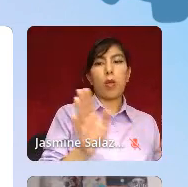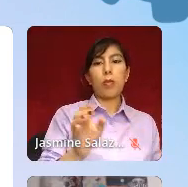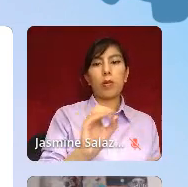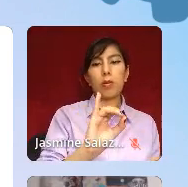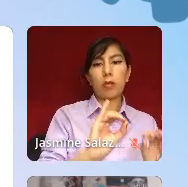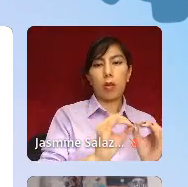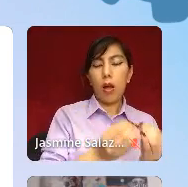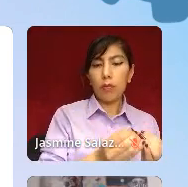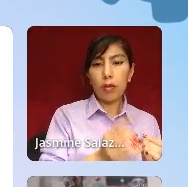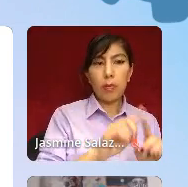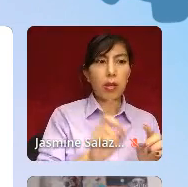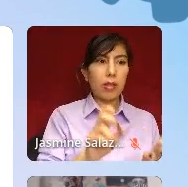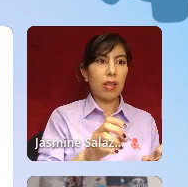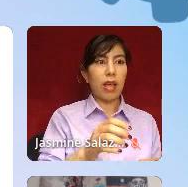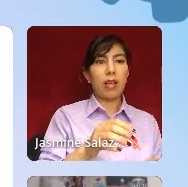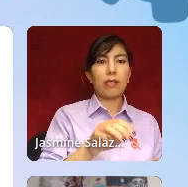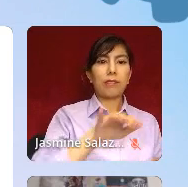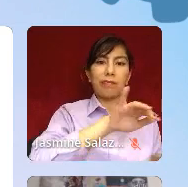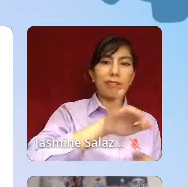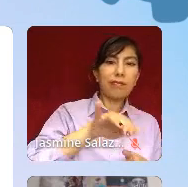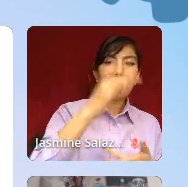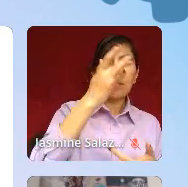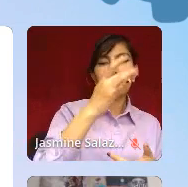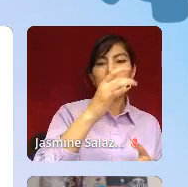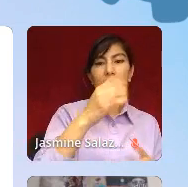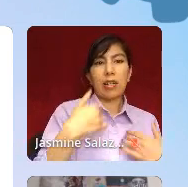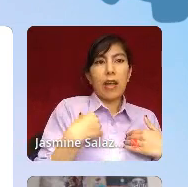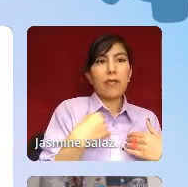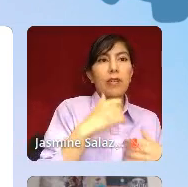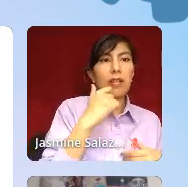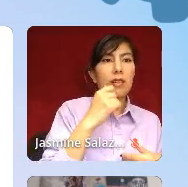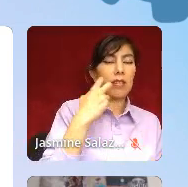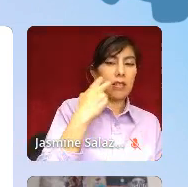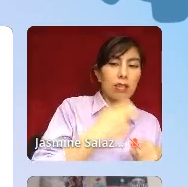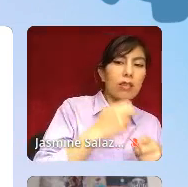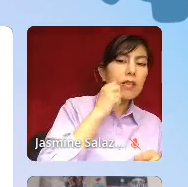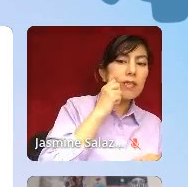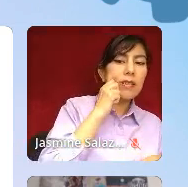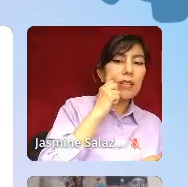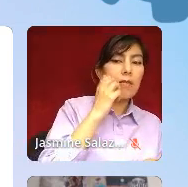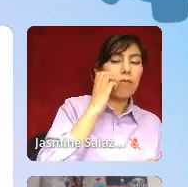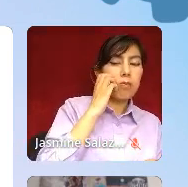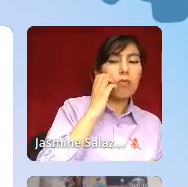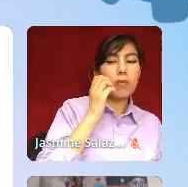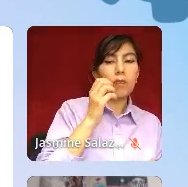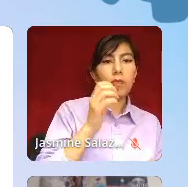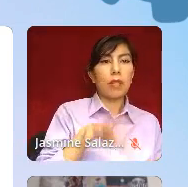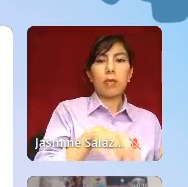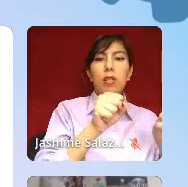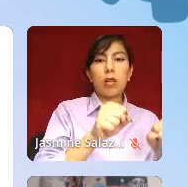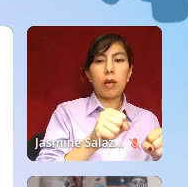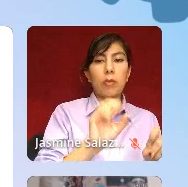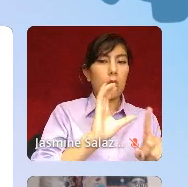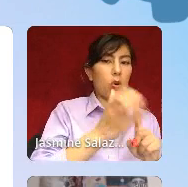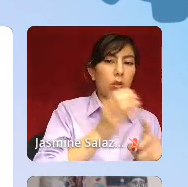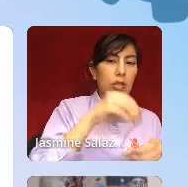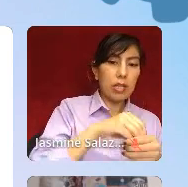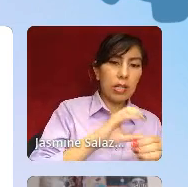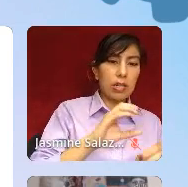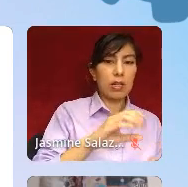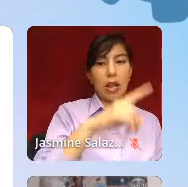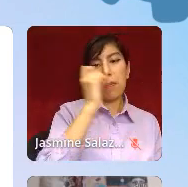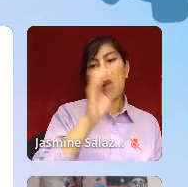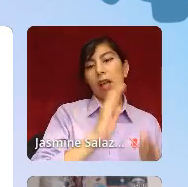this immunity hypothesis and having thick skin have become adopted cultural beliefs in the Black community. So it's no